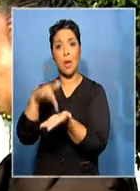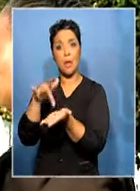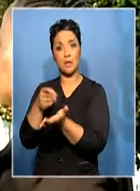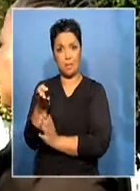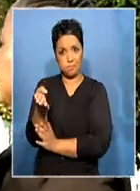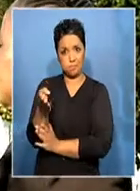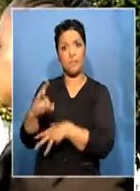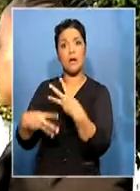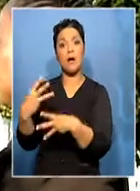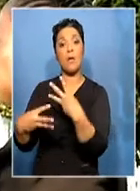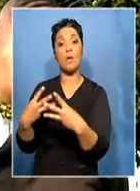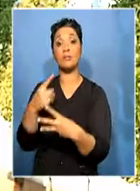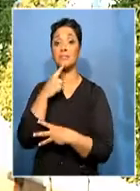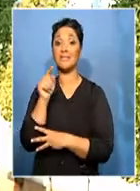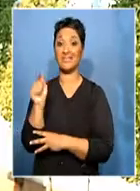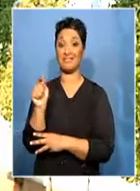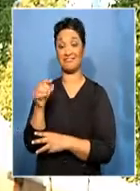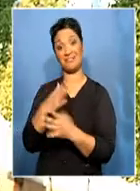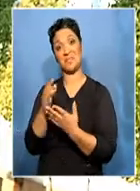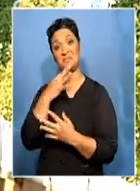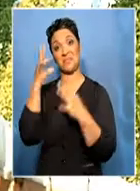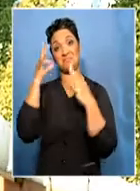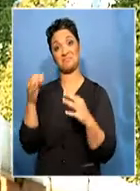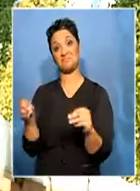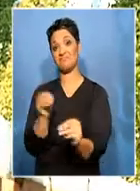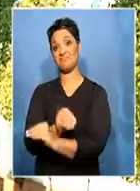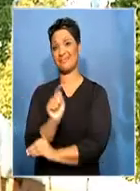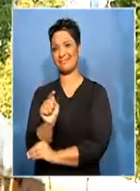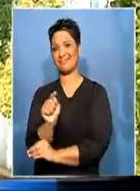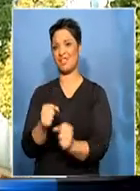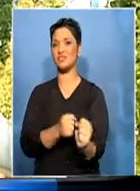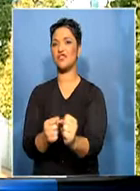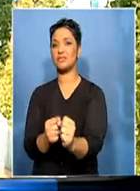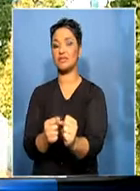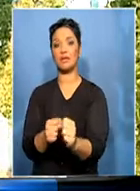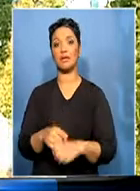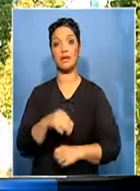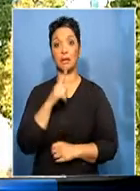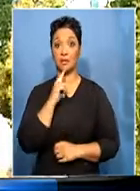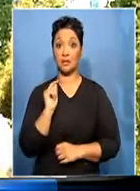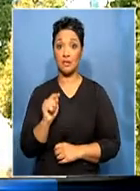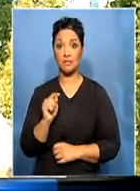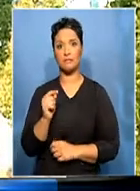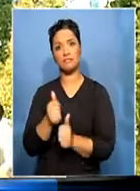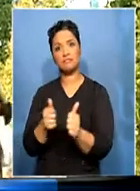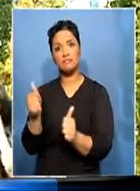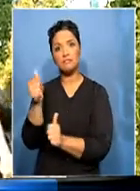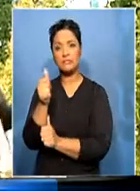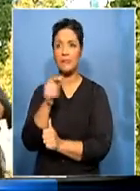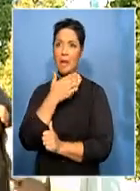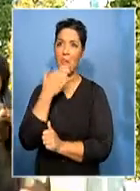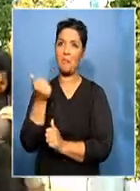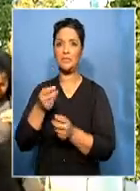analysts say the move is strategic. Dr. Moussaka's tenure as the chief whip has not been the best one. We have seen